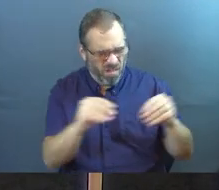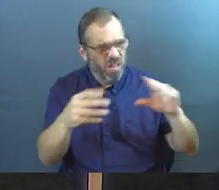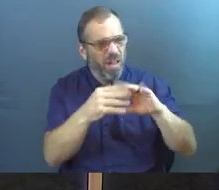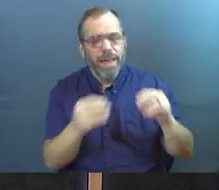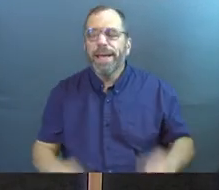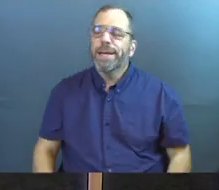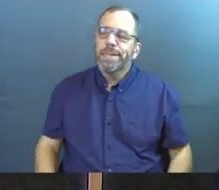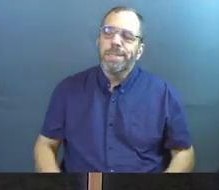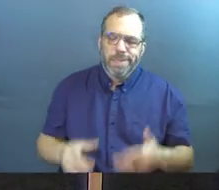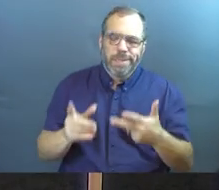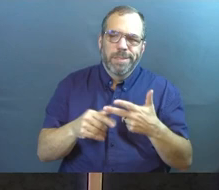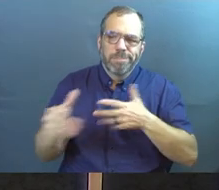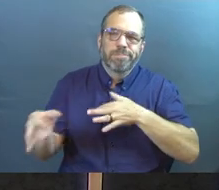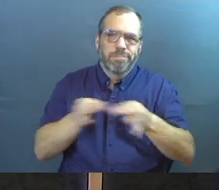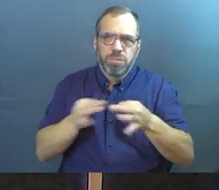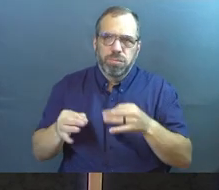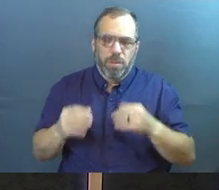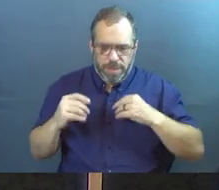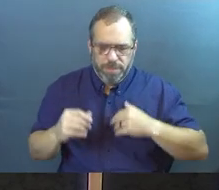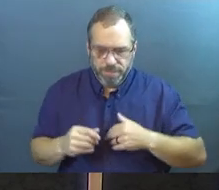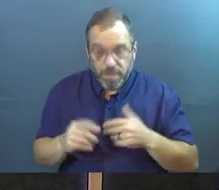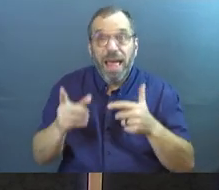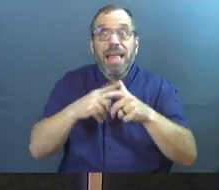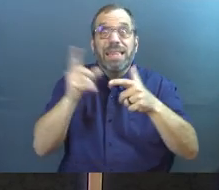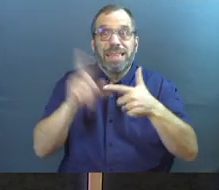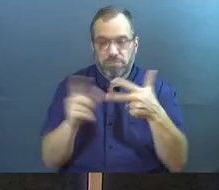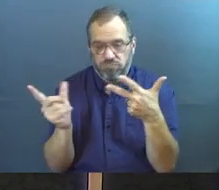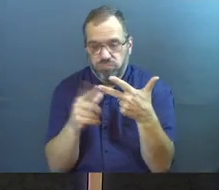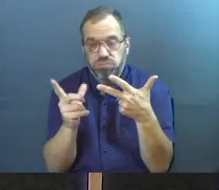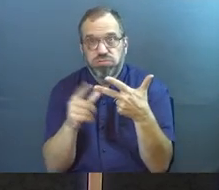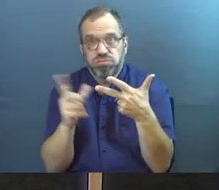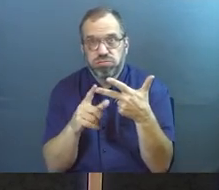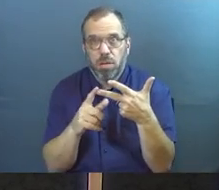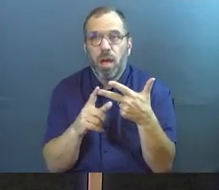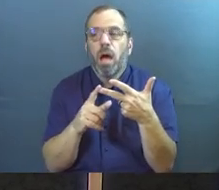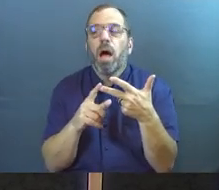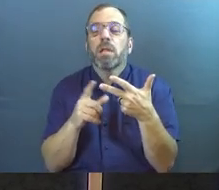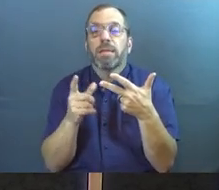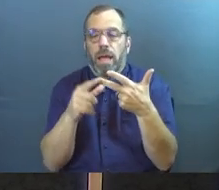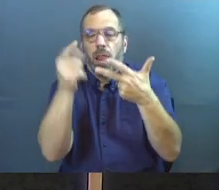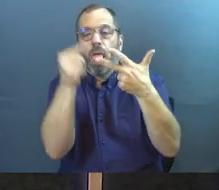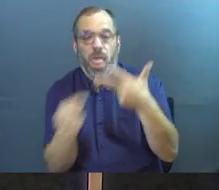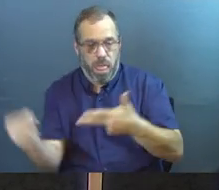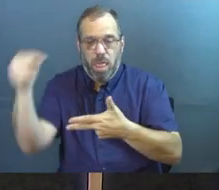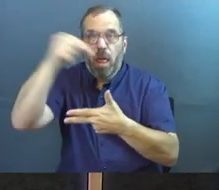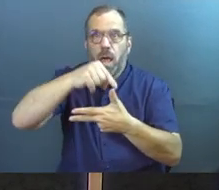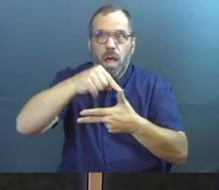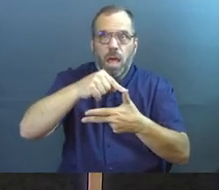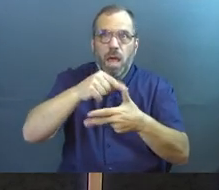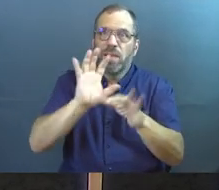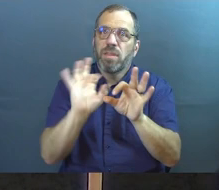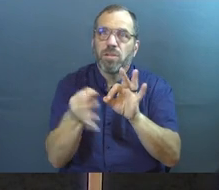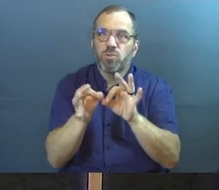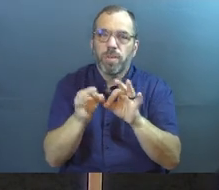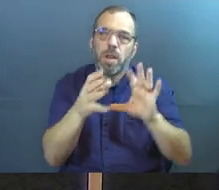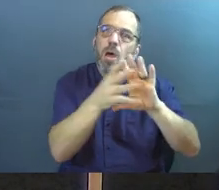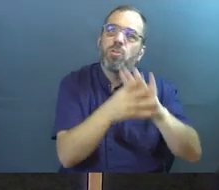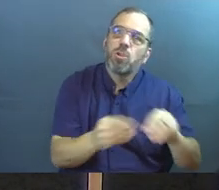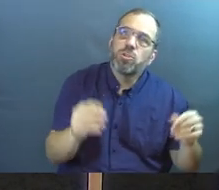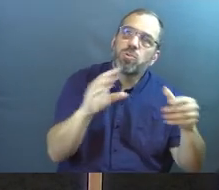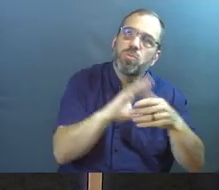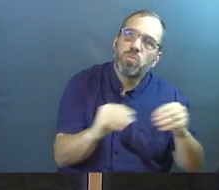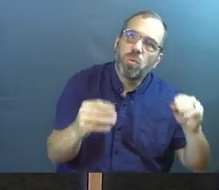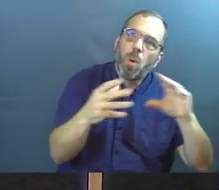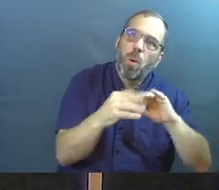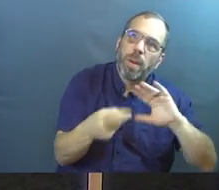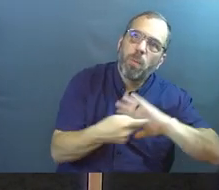he's going to describe that. That's going to be point two. And then point three is he's going to swing back around, and he's going to interpret for them what the